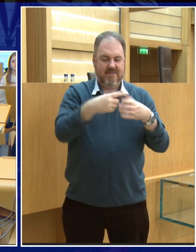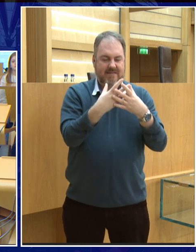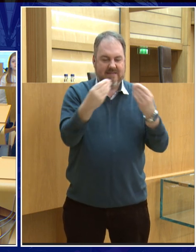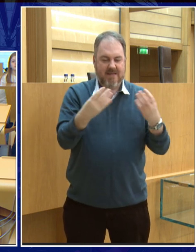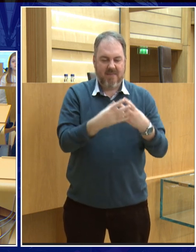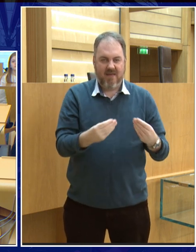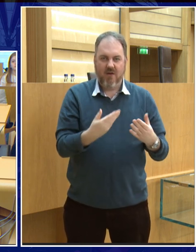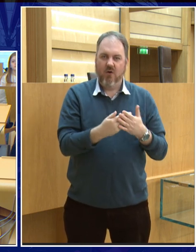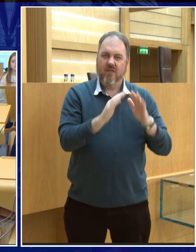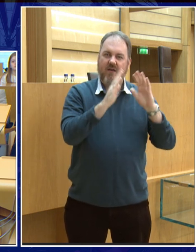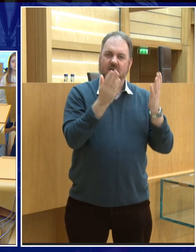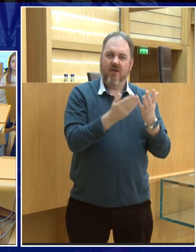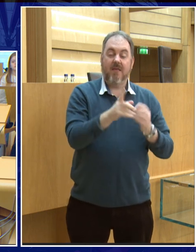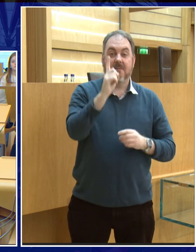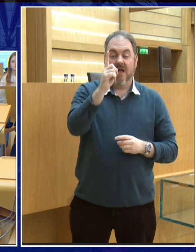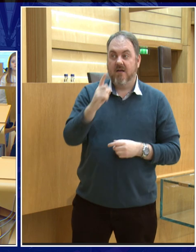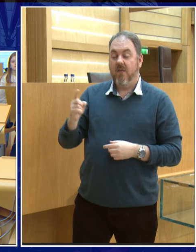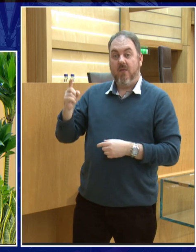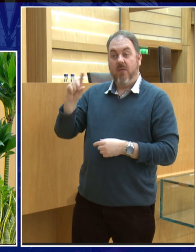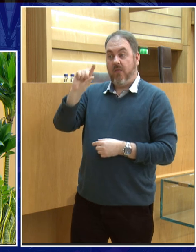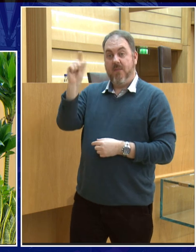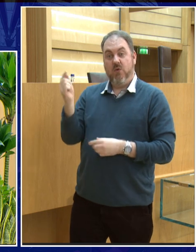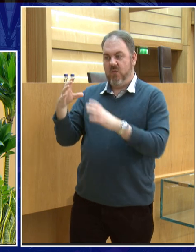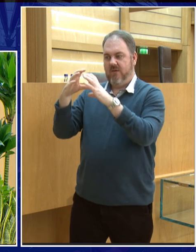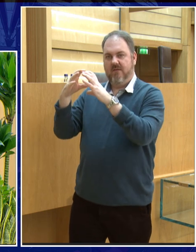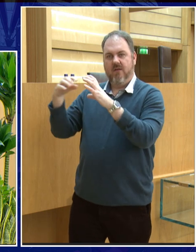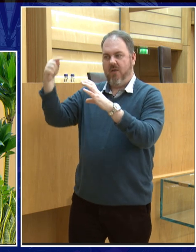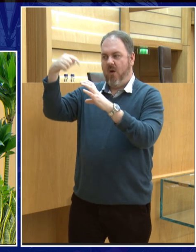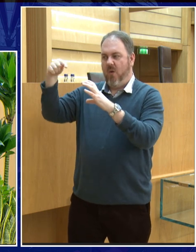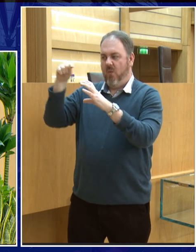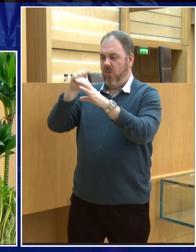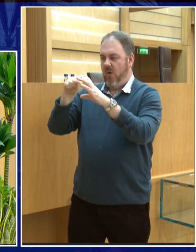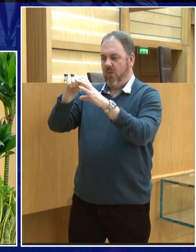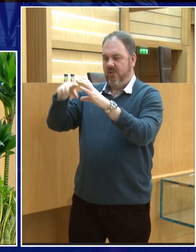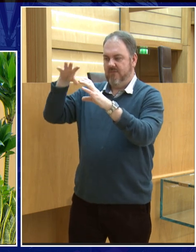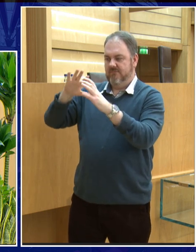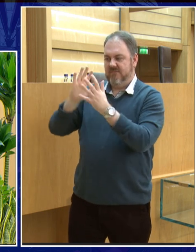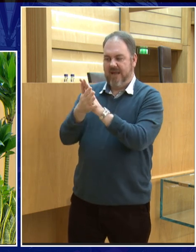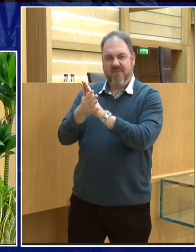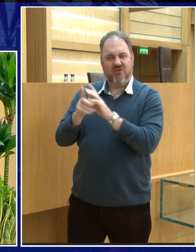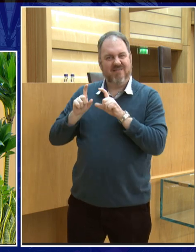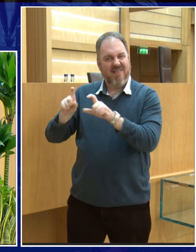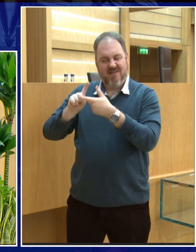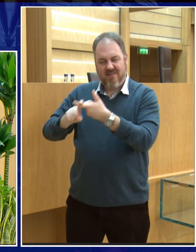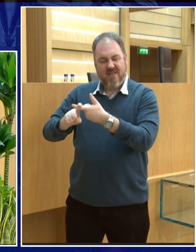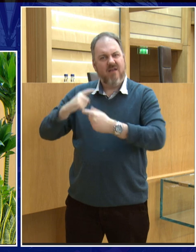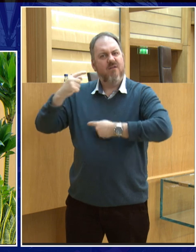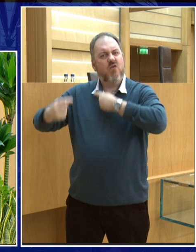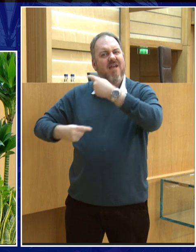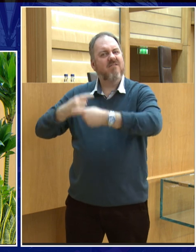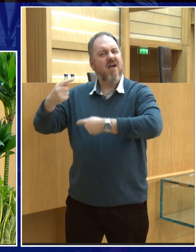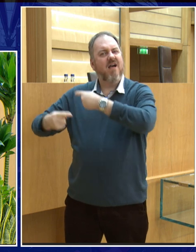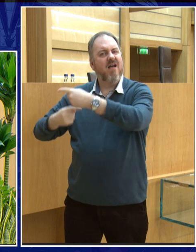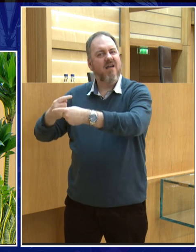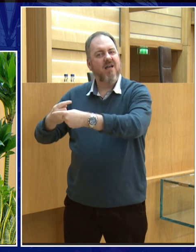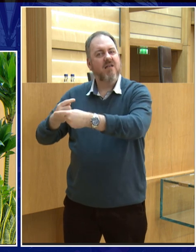So there's an idea that, you know, Neil Armstrong, as he stepped out on the Moon, he left a footprint. There's no wind to take that away. There's nothing to erode that. The only thing that's going to take that